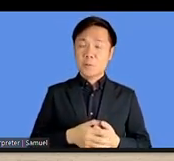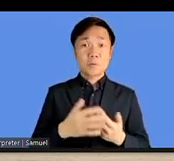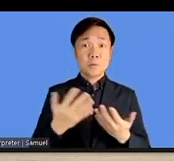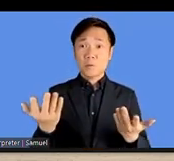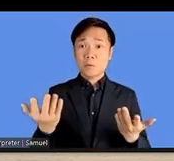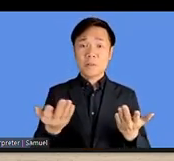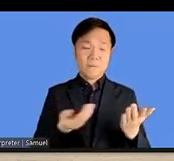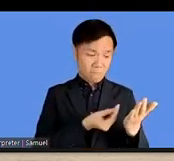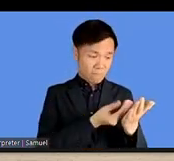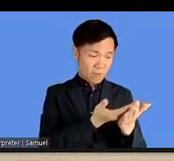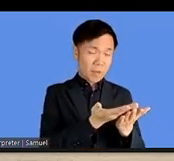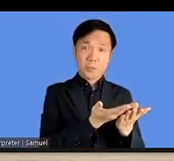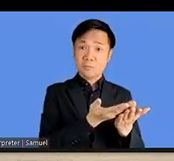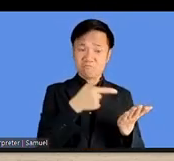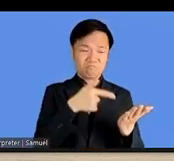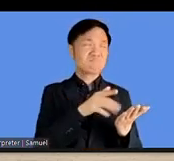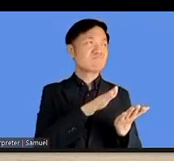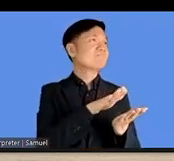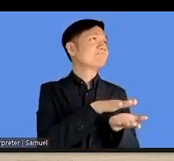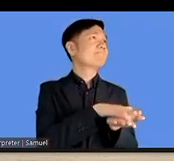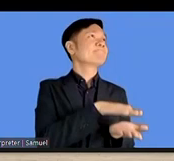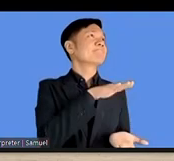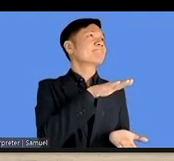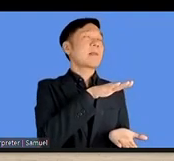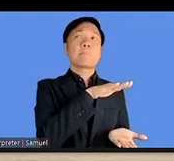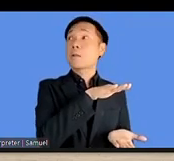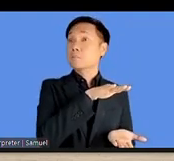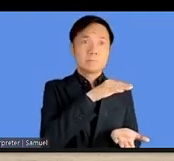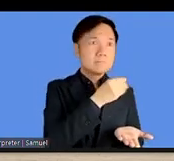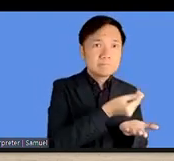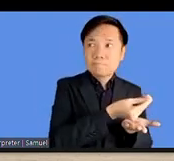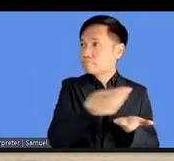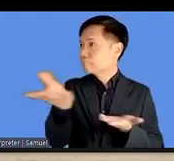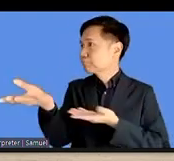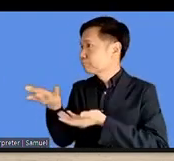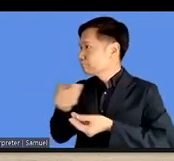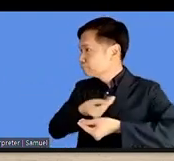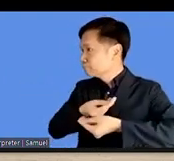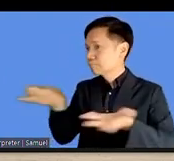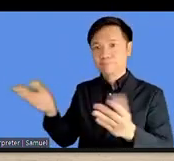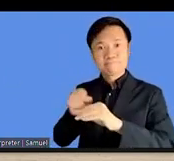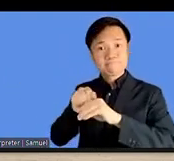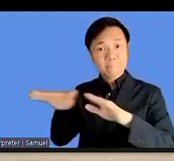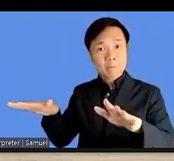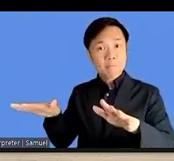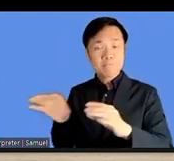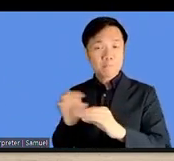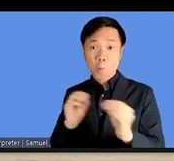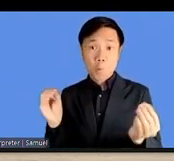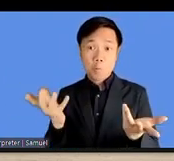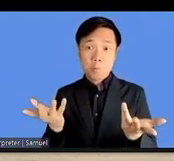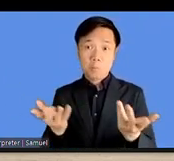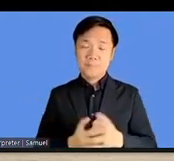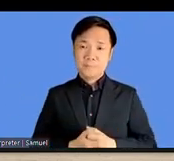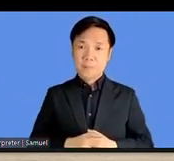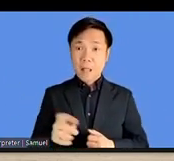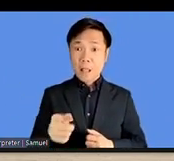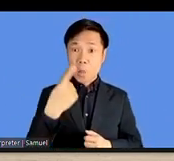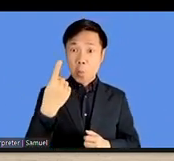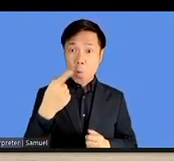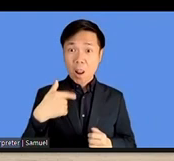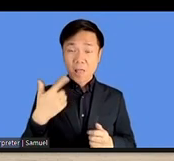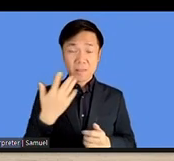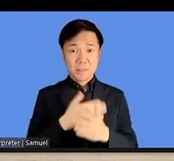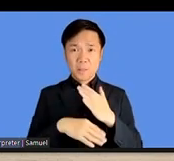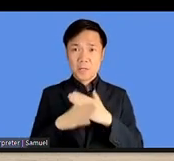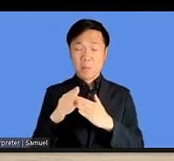through. mean, for example, I think, uh, in terms of the disability rights movements, one of the big mistakes we've made